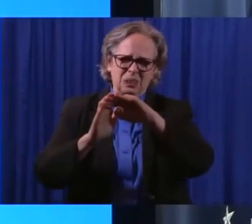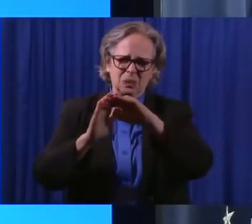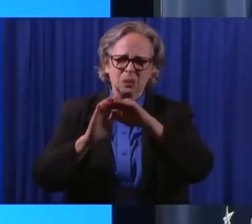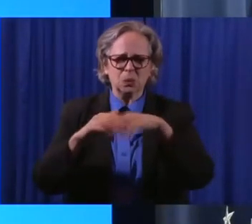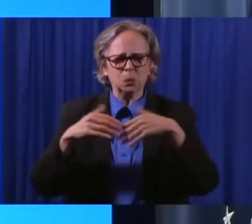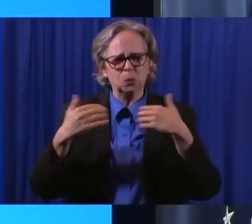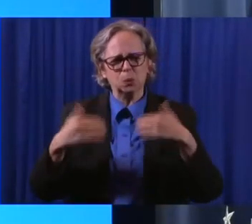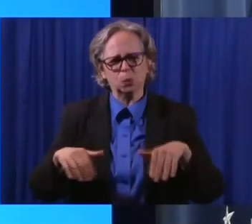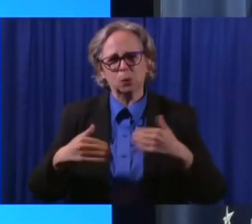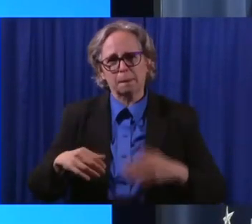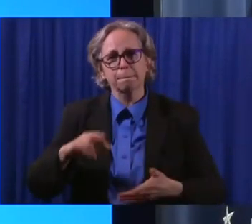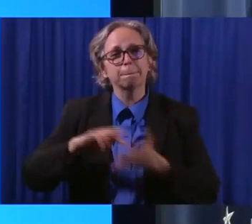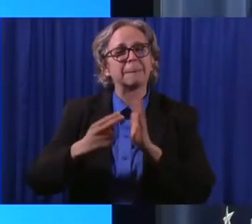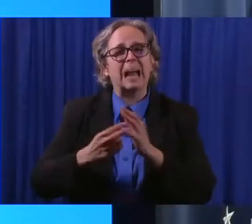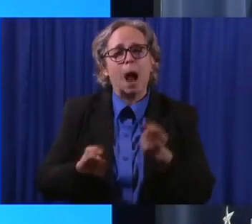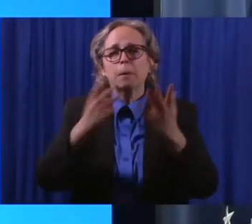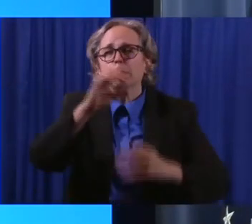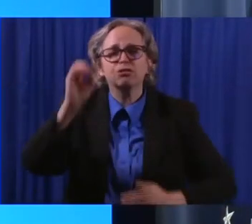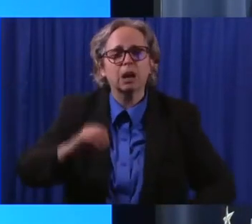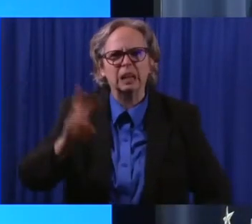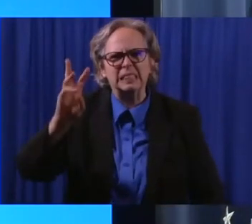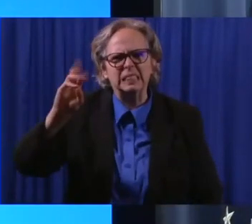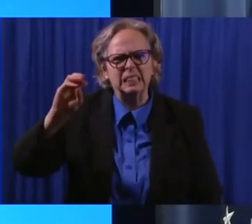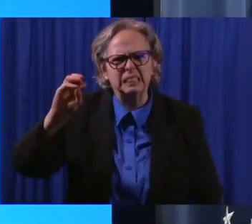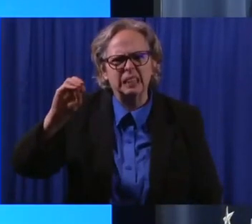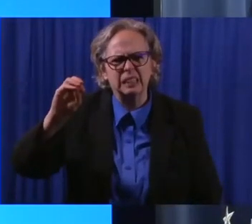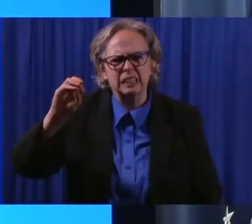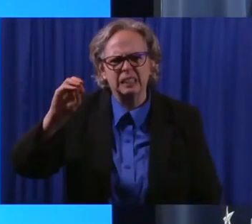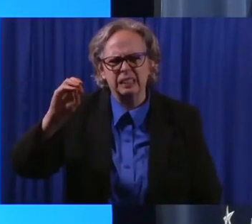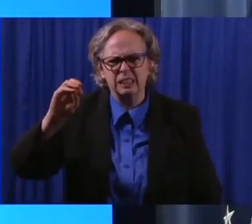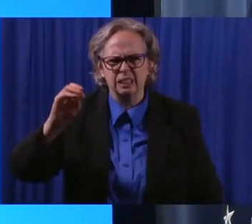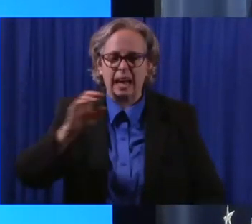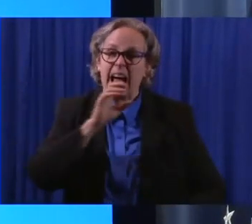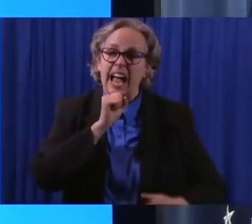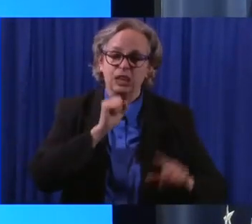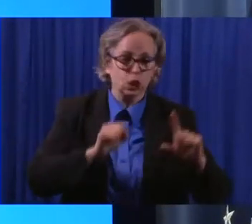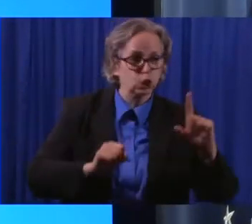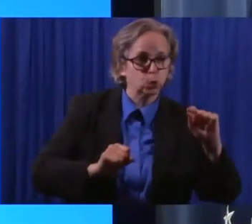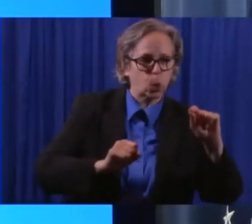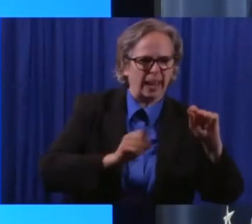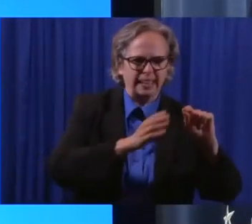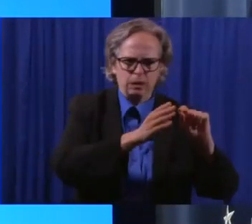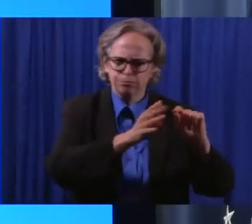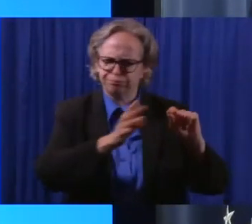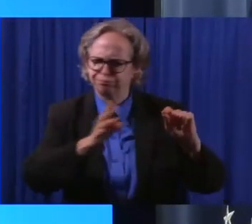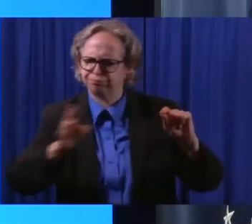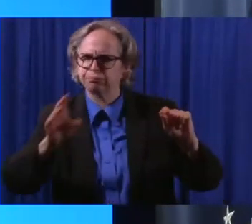these individuals are in the 20 to 49 year old range.